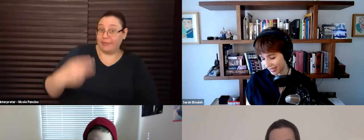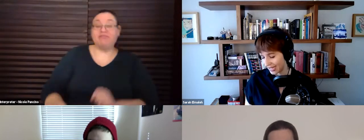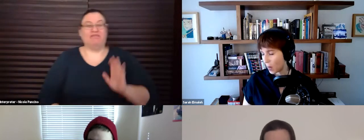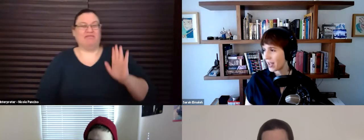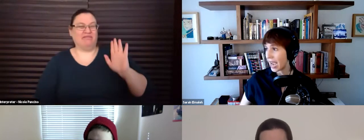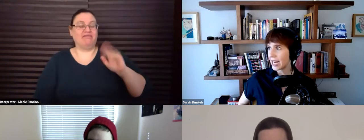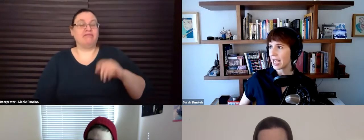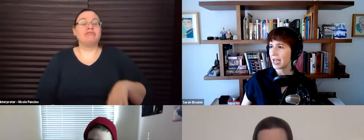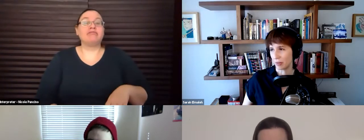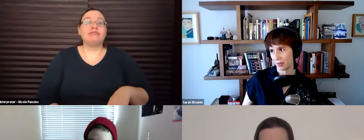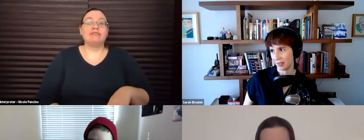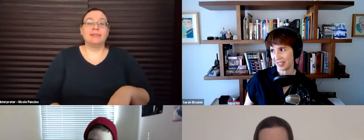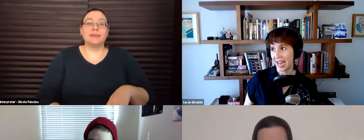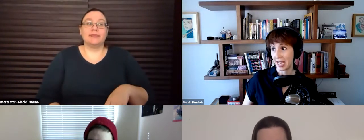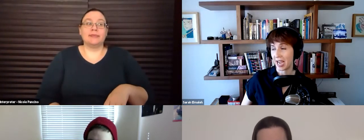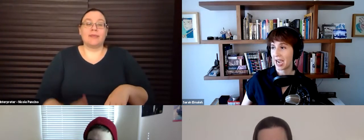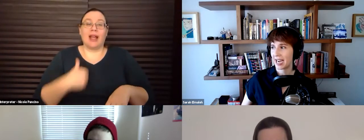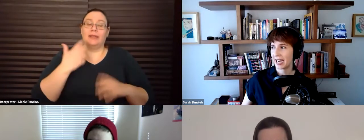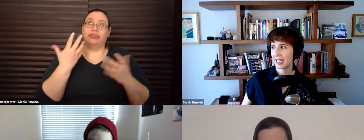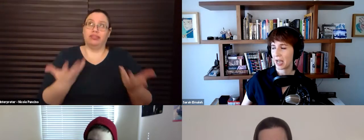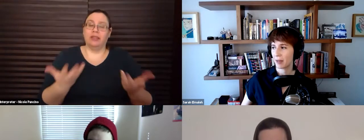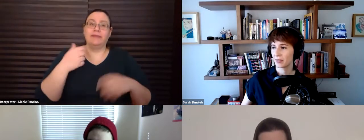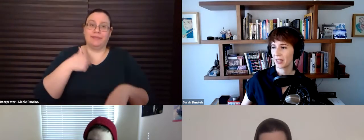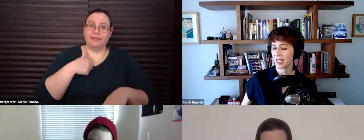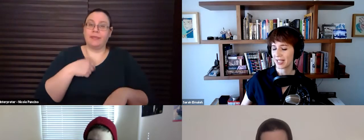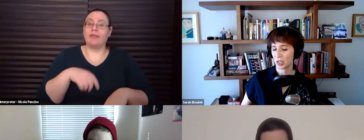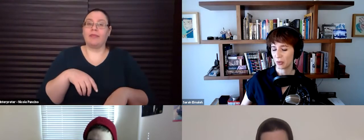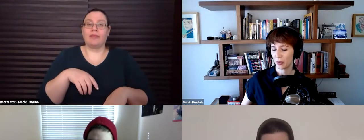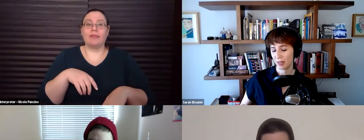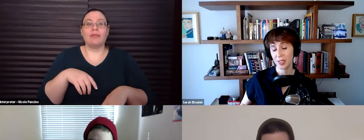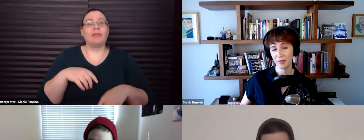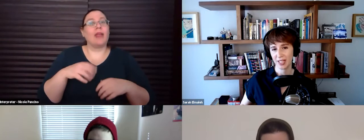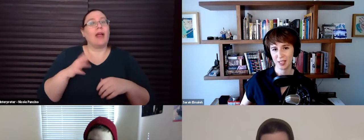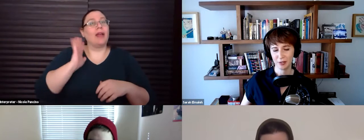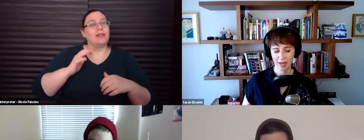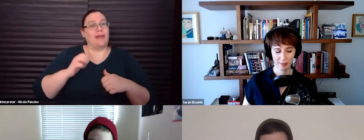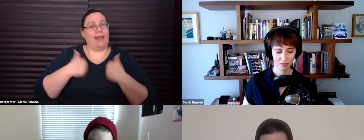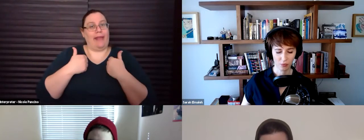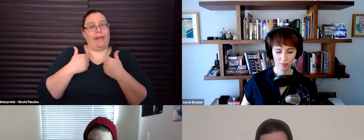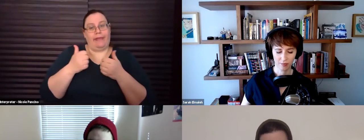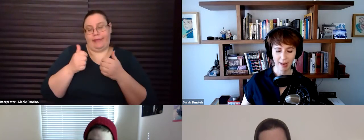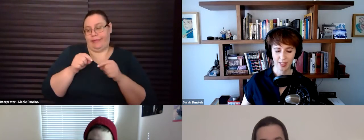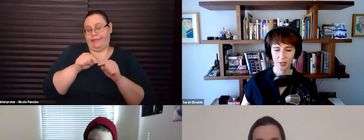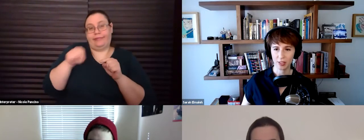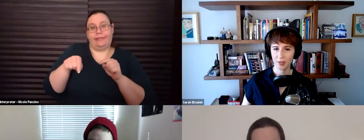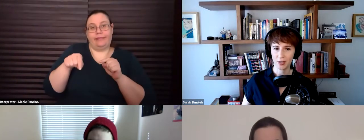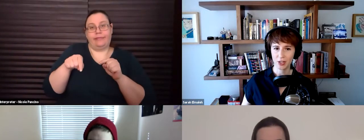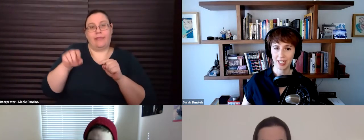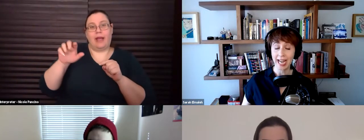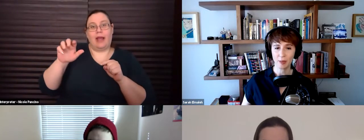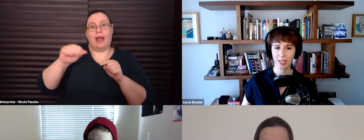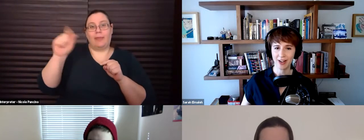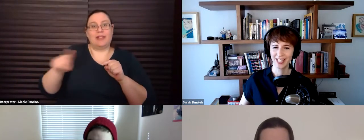Uh, well, I, uh, yeah, I, um, lived next to, I used to live next to, um, Amazon studios